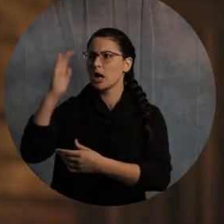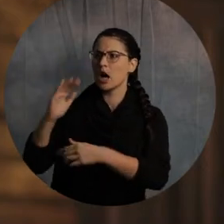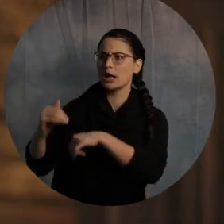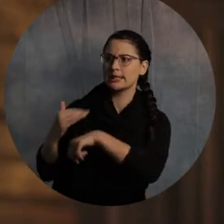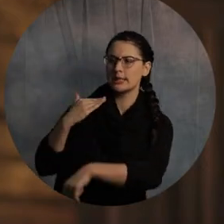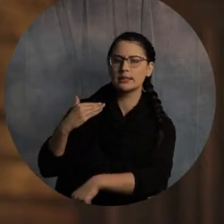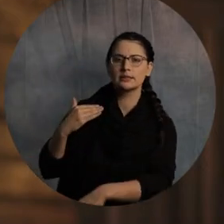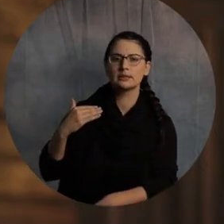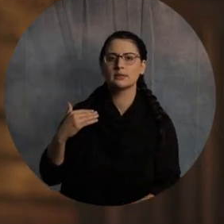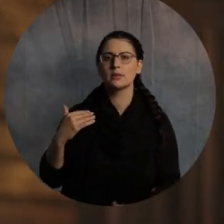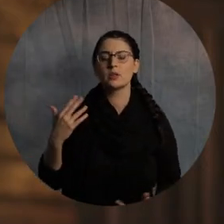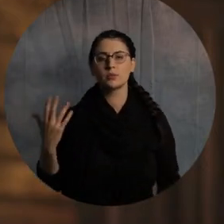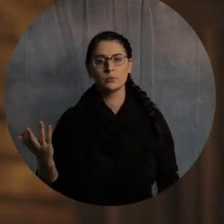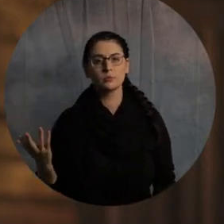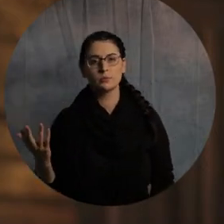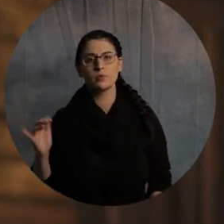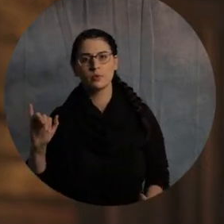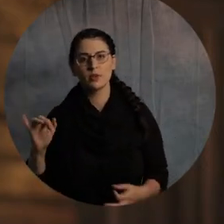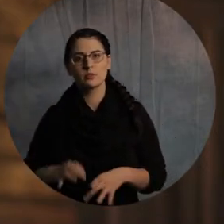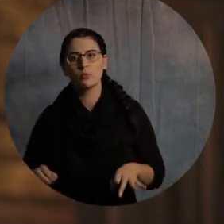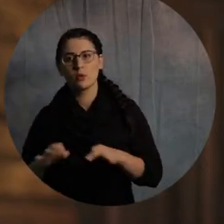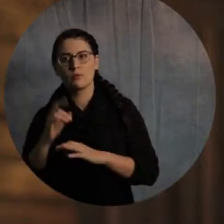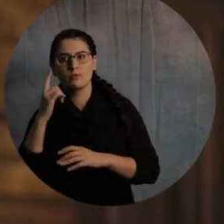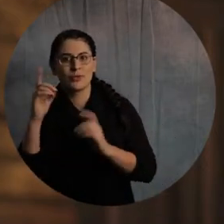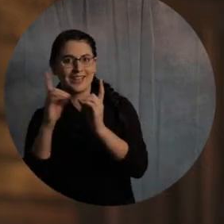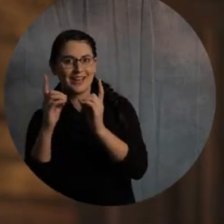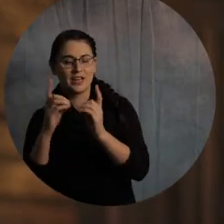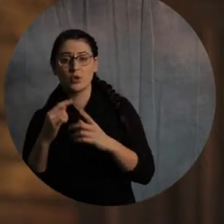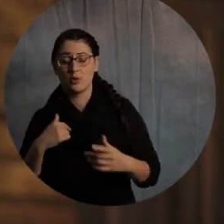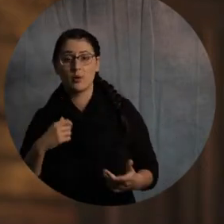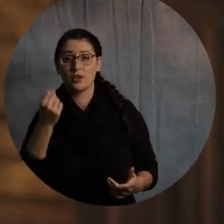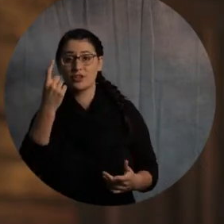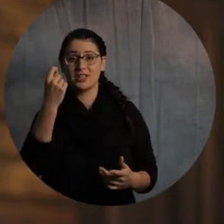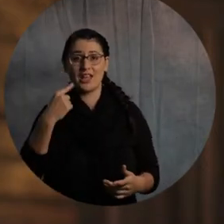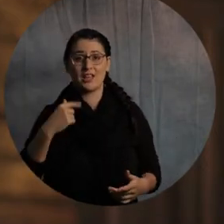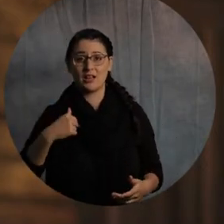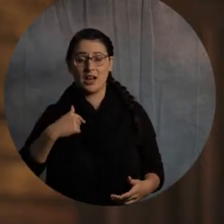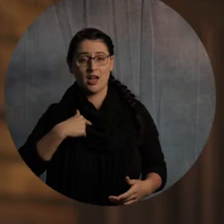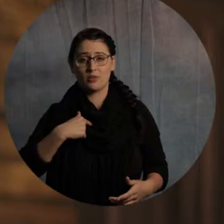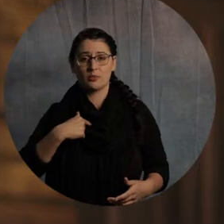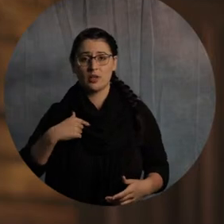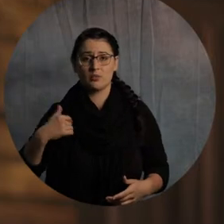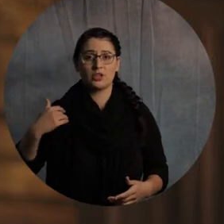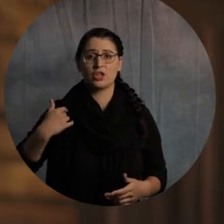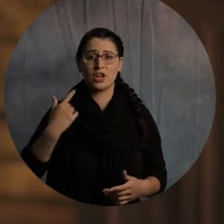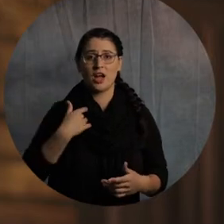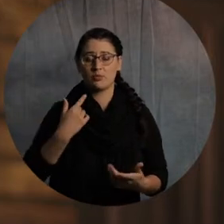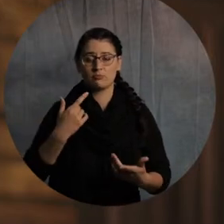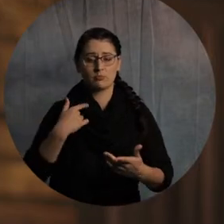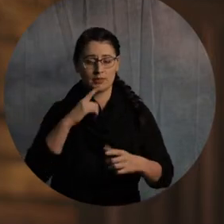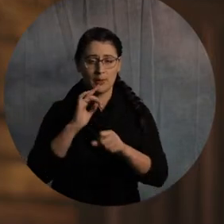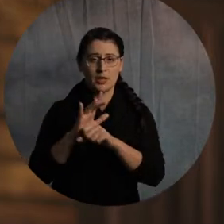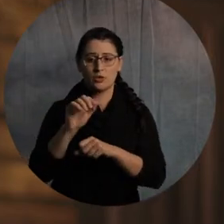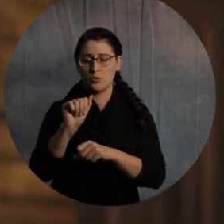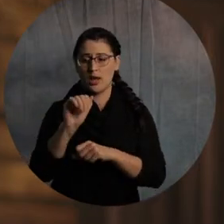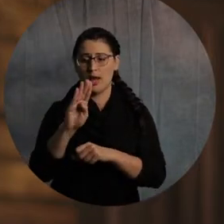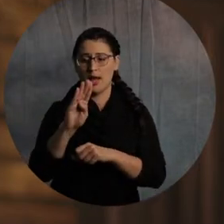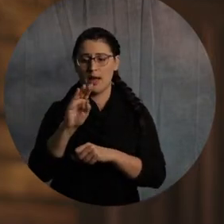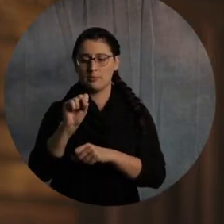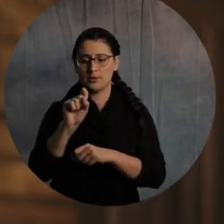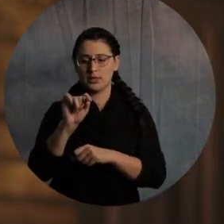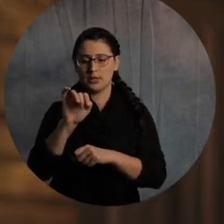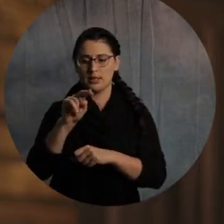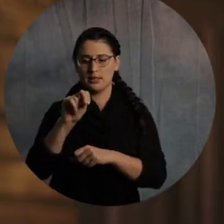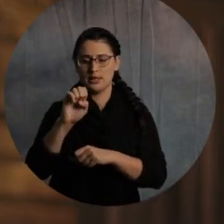I was struggling with that. was committed to abstinence, and by the grace of God, I was able to do that. But